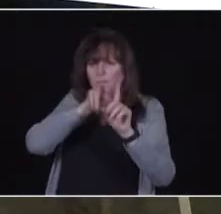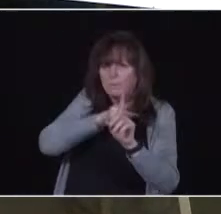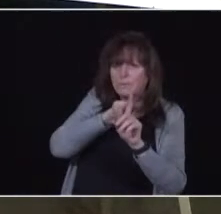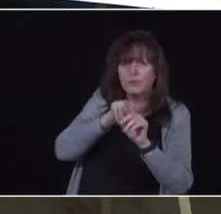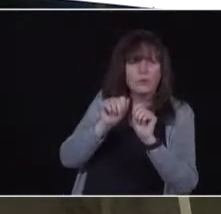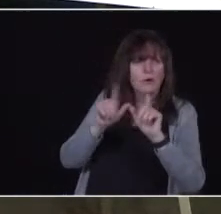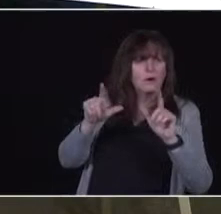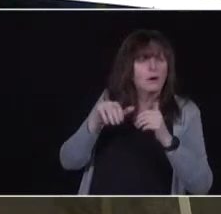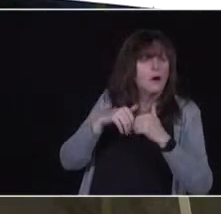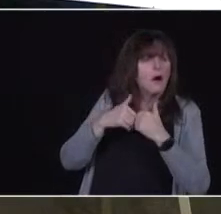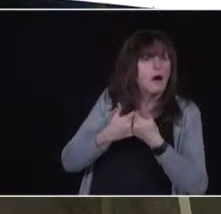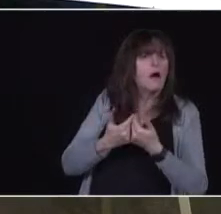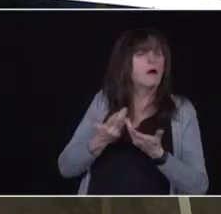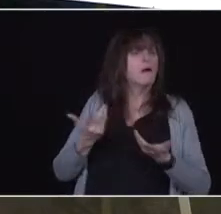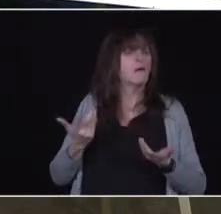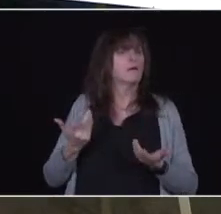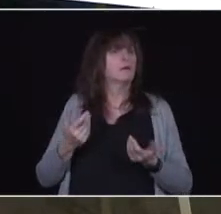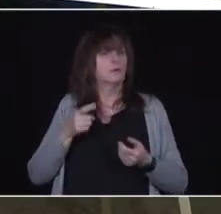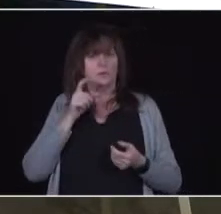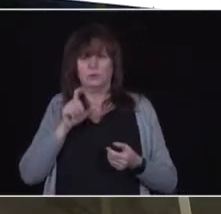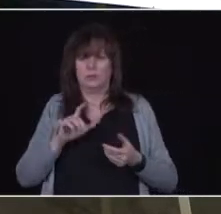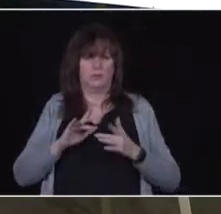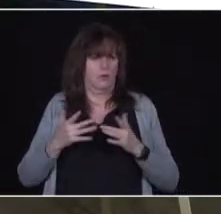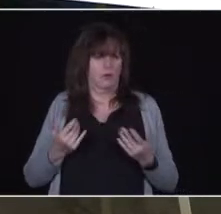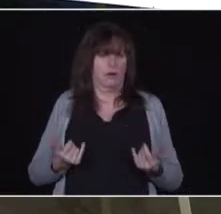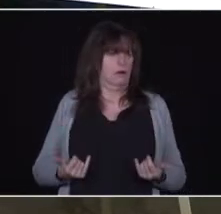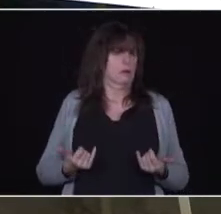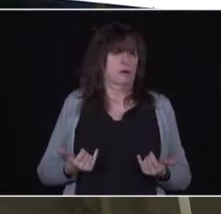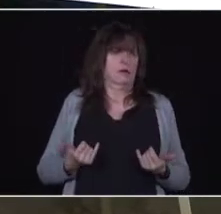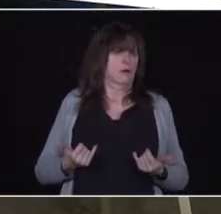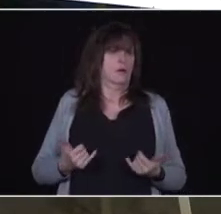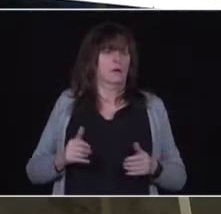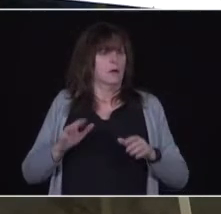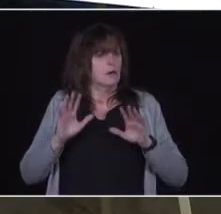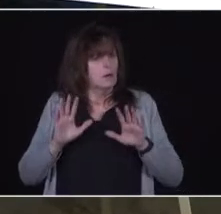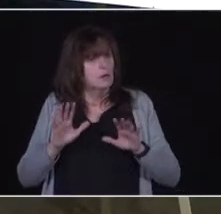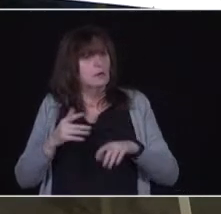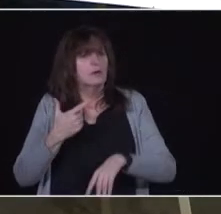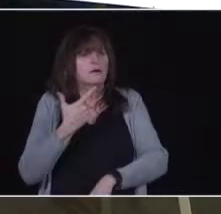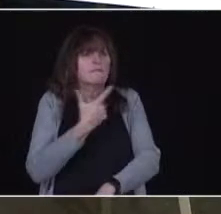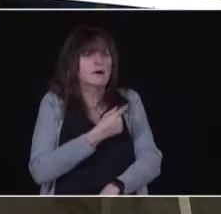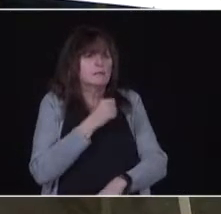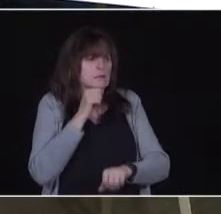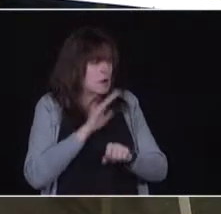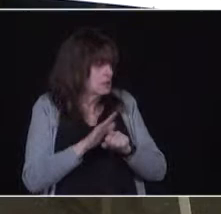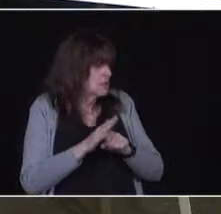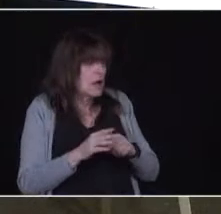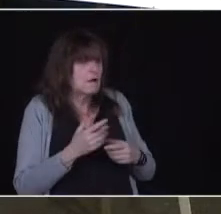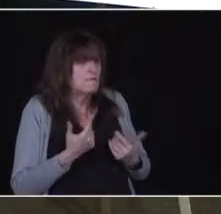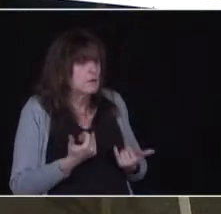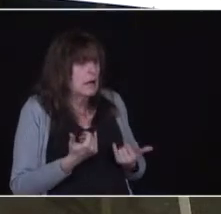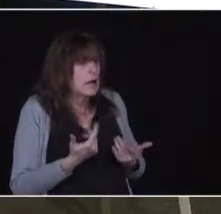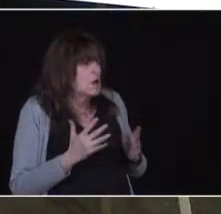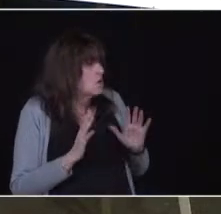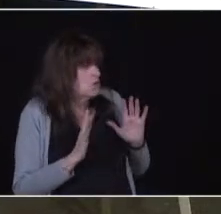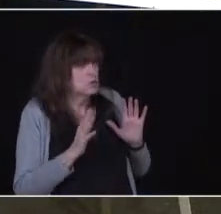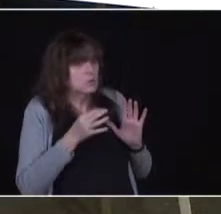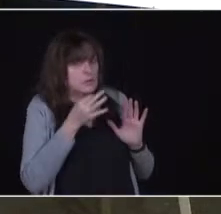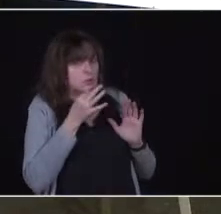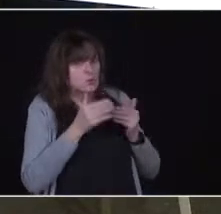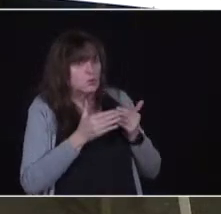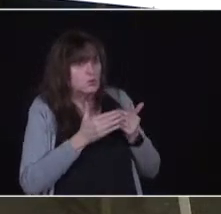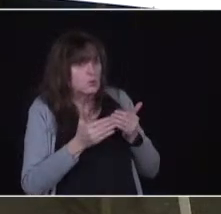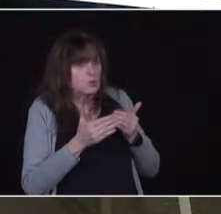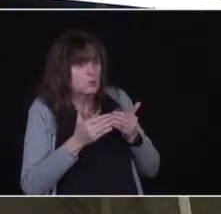the online reservation system yet because we simply don't have the vaccines to be able to get into the populations of hundreds of thousands of millions